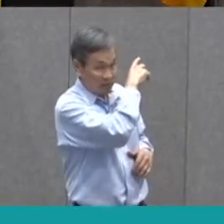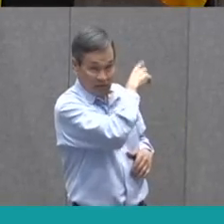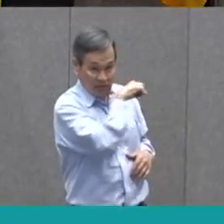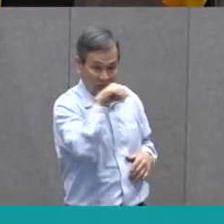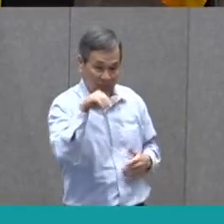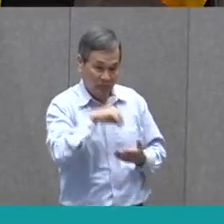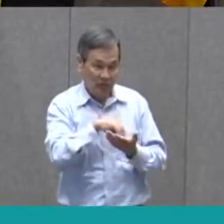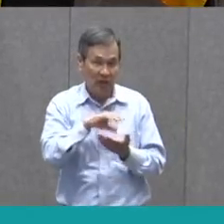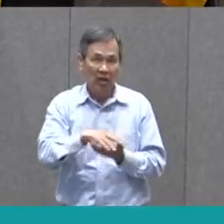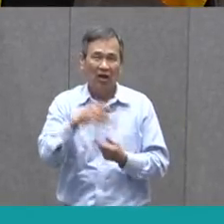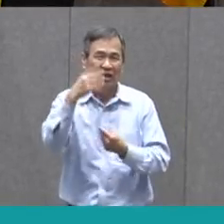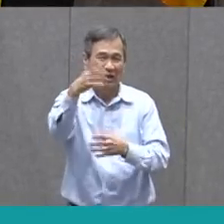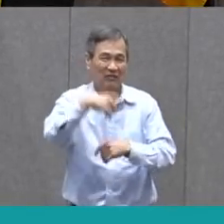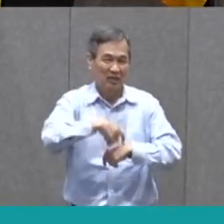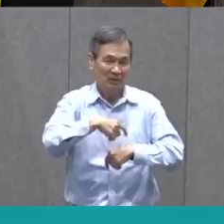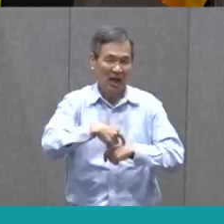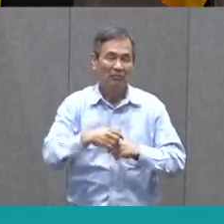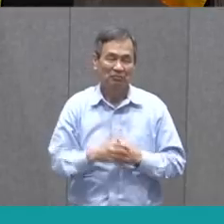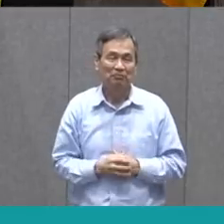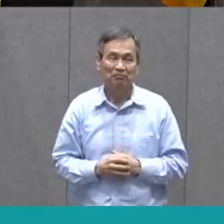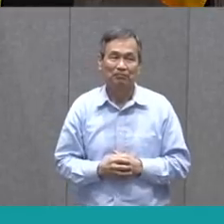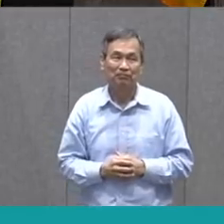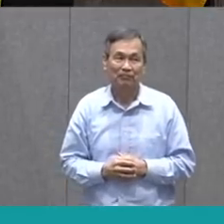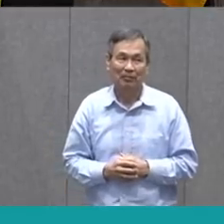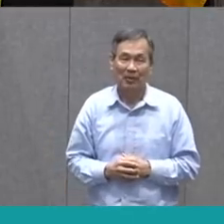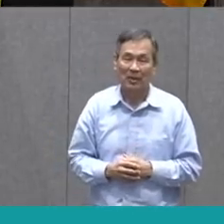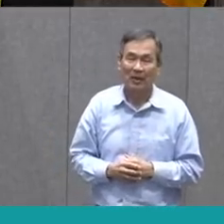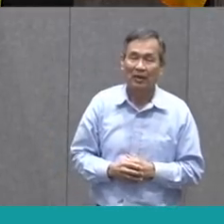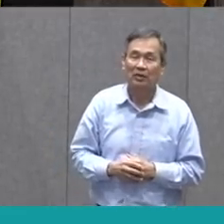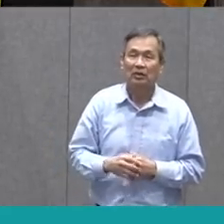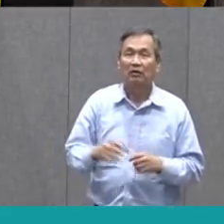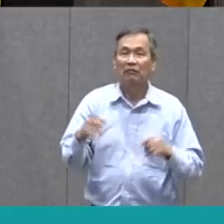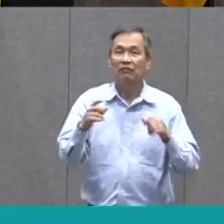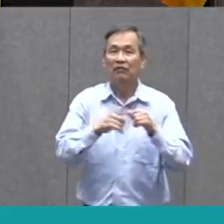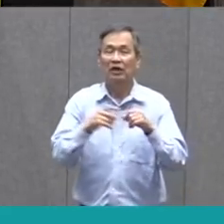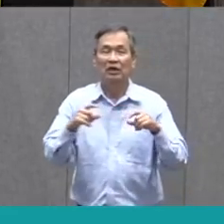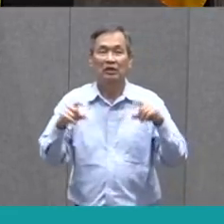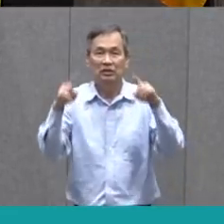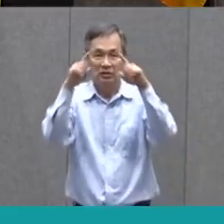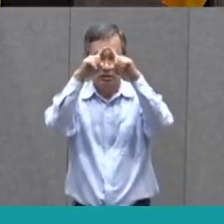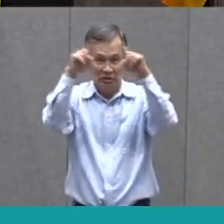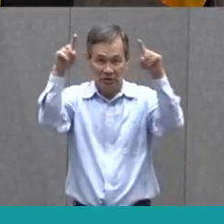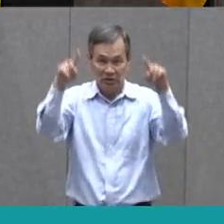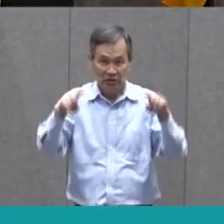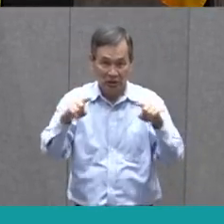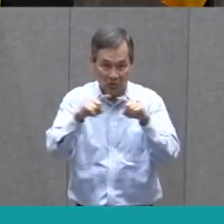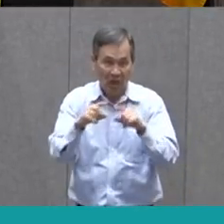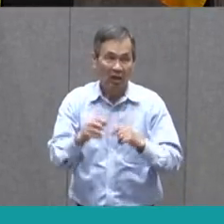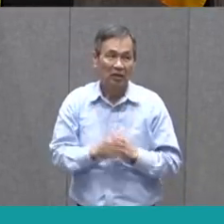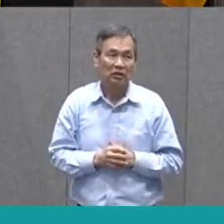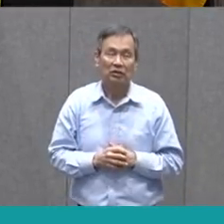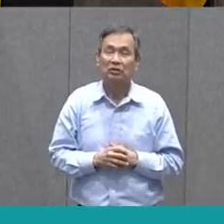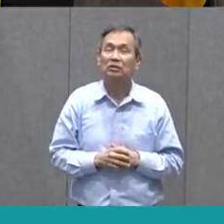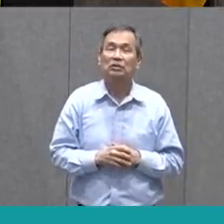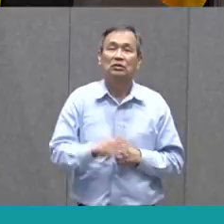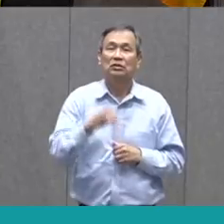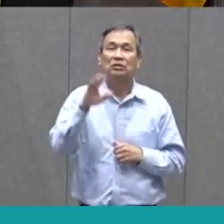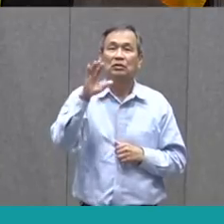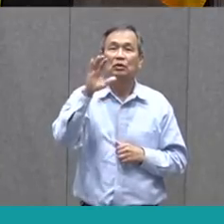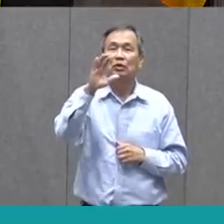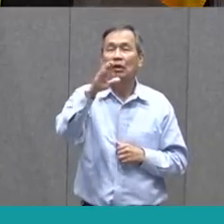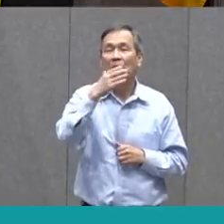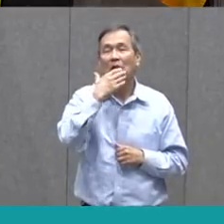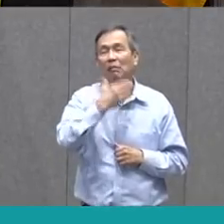So I'm going to give you just a minute to draw this top box. And this is where you're going to put your greatest